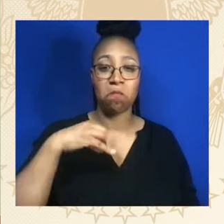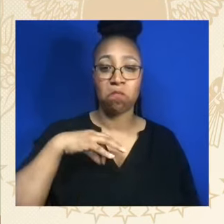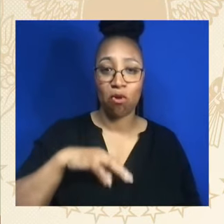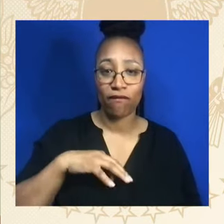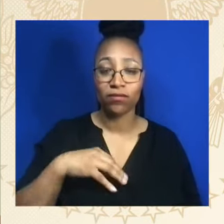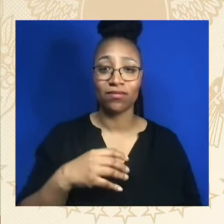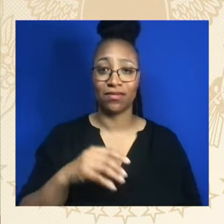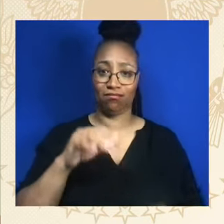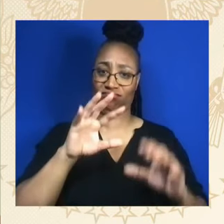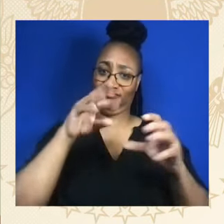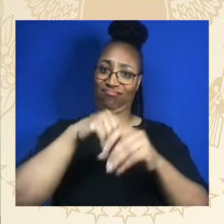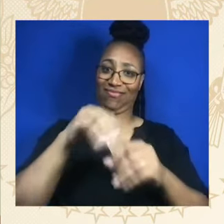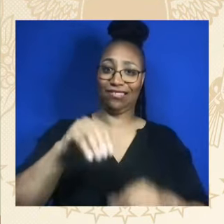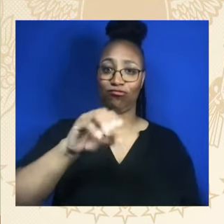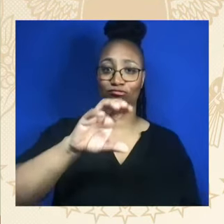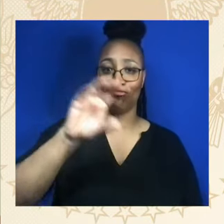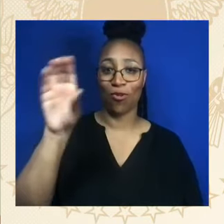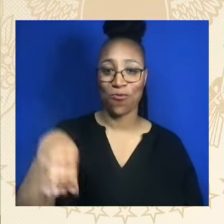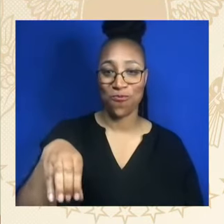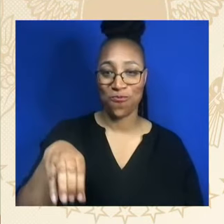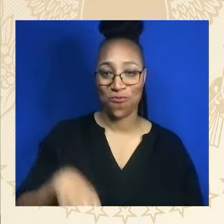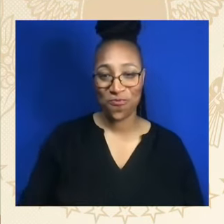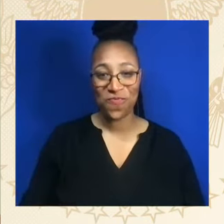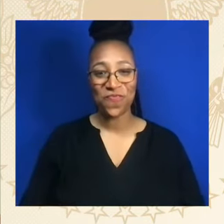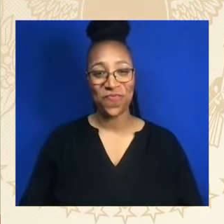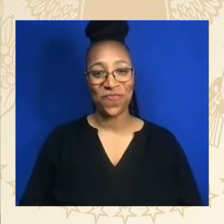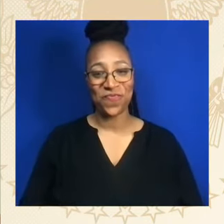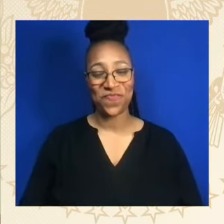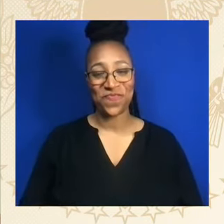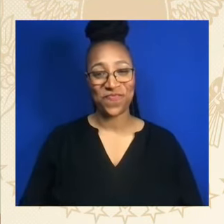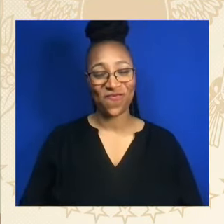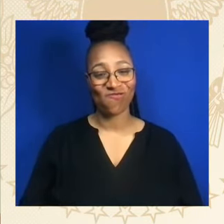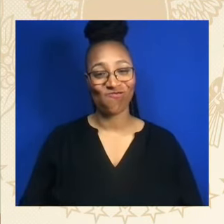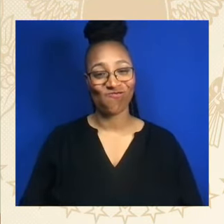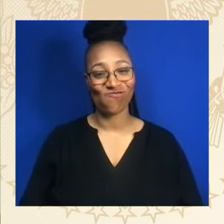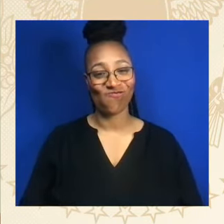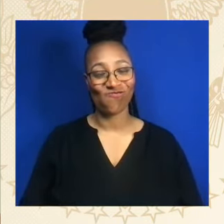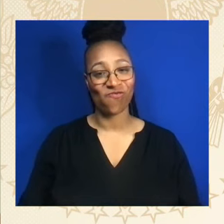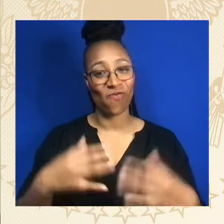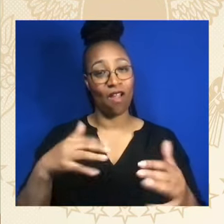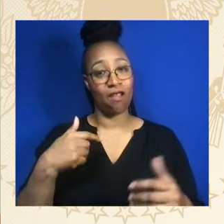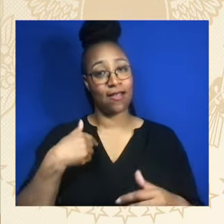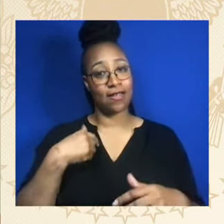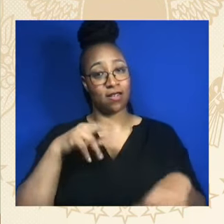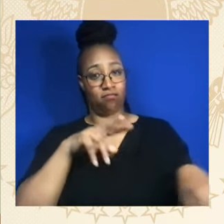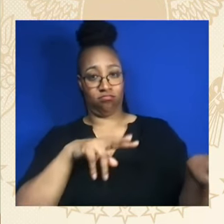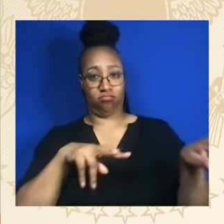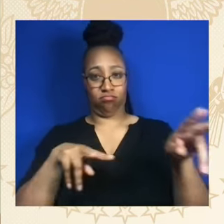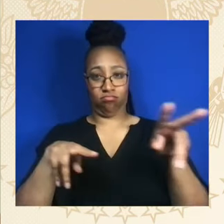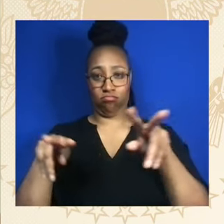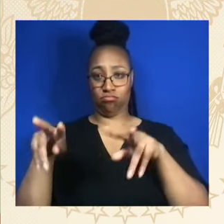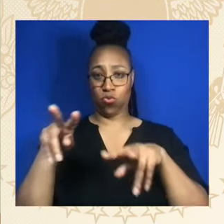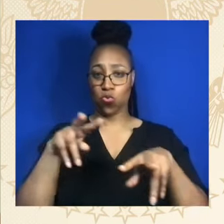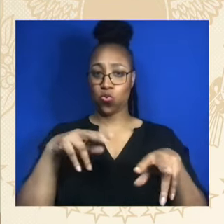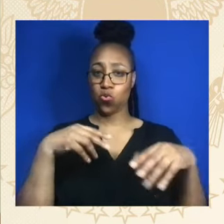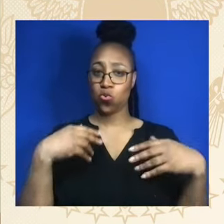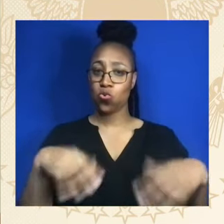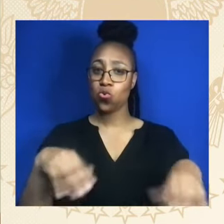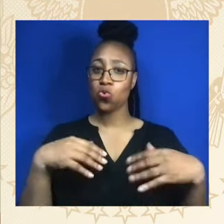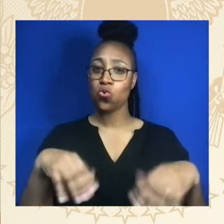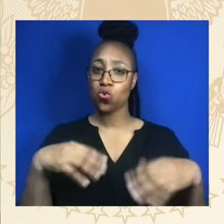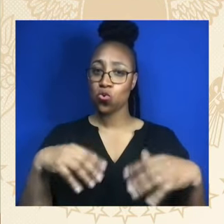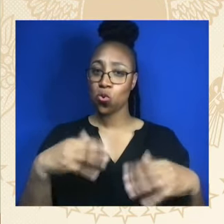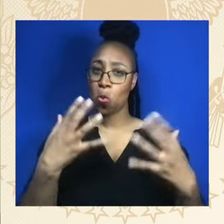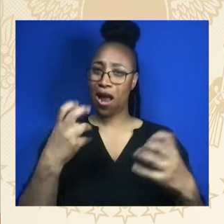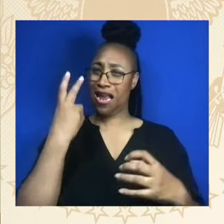It's about what we all do in big and small ways to build the future we all want for our communities and our country. That's why it's